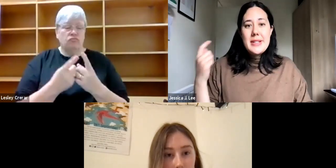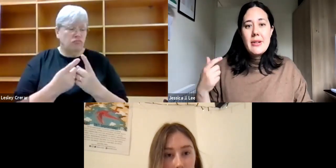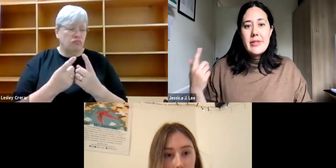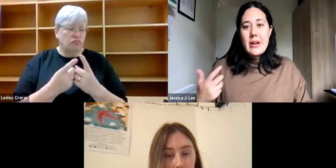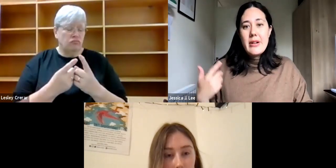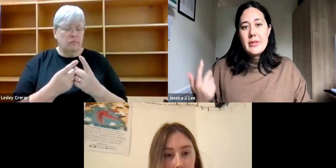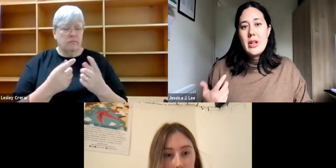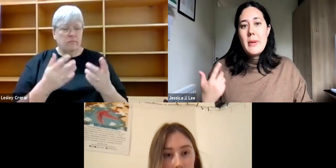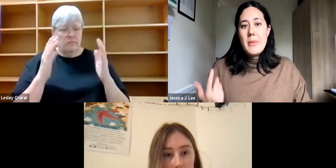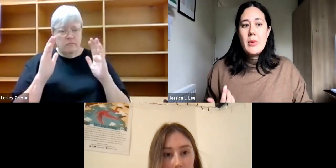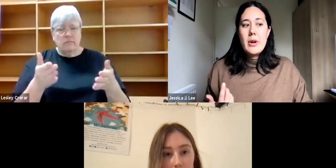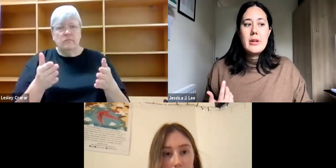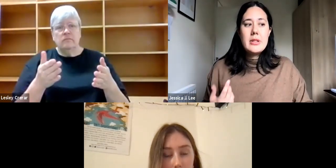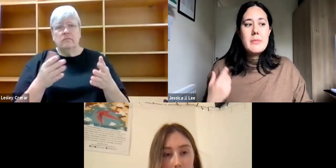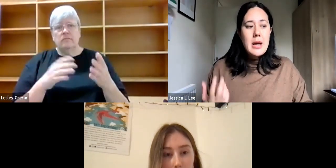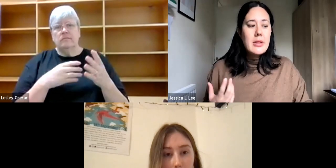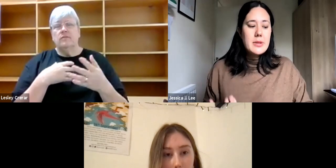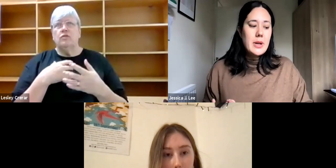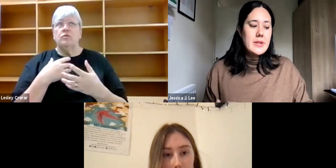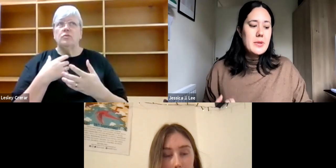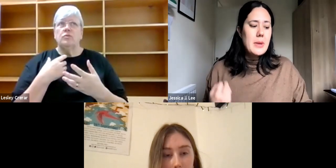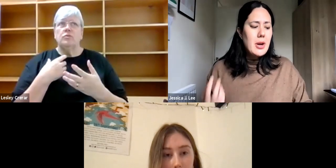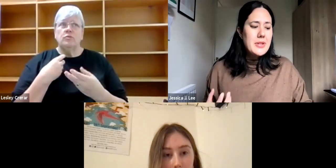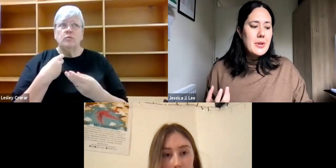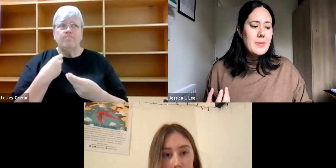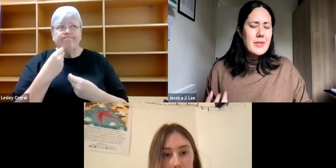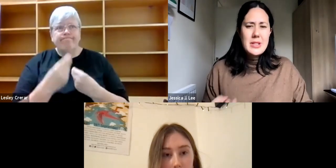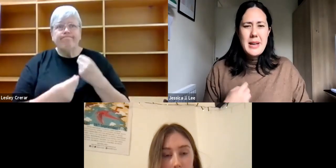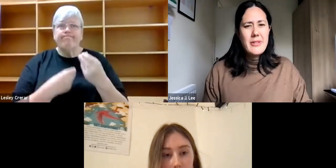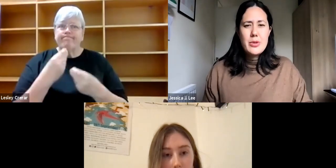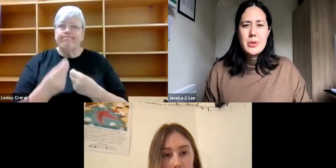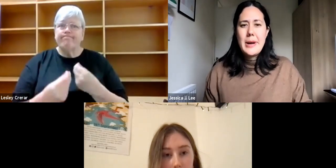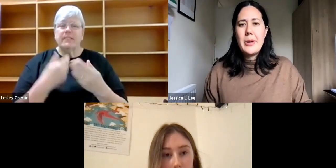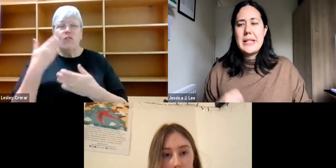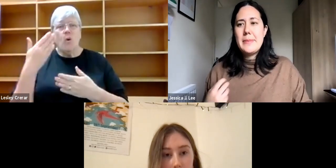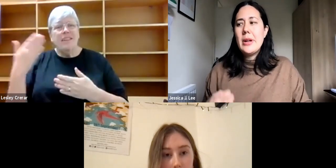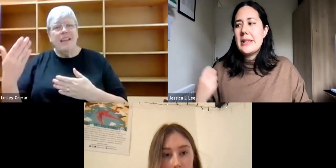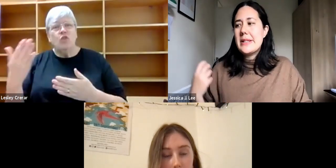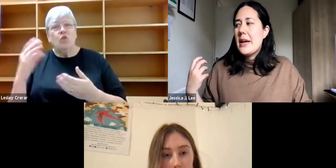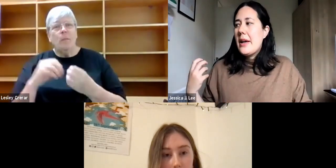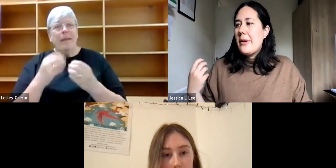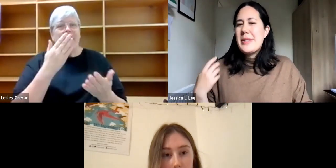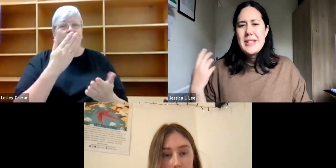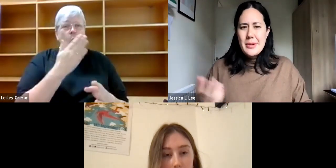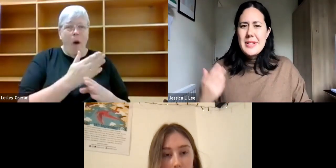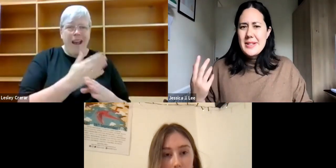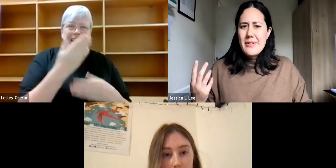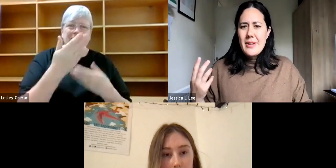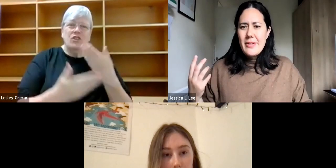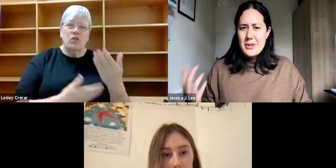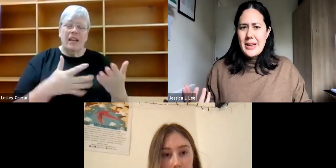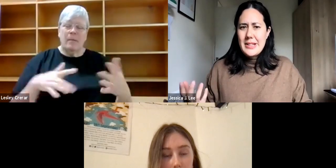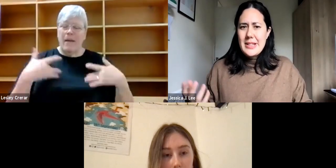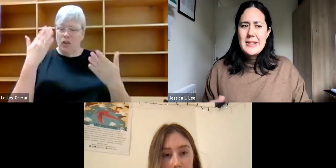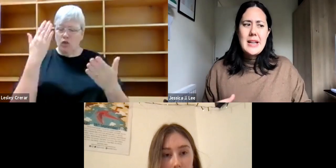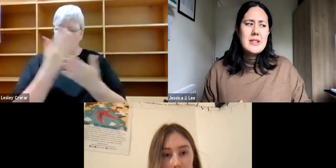to tease out of the narrative a lot more to make this work as a story, but also to make it feel true to my own experience, was this sort of sense of